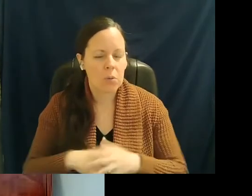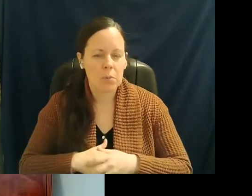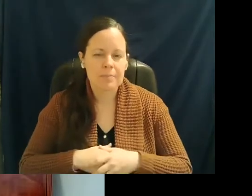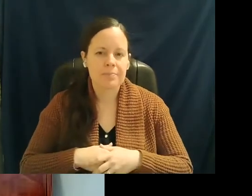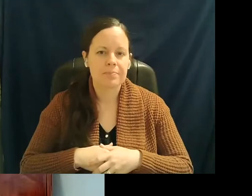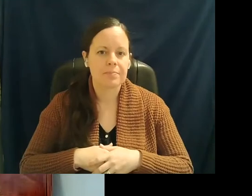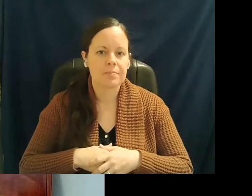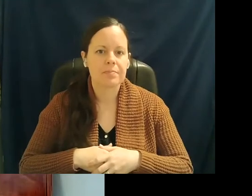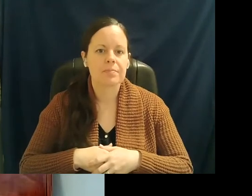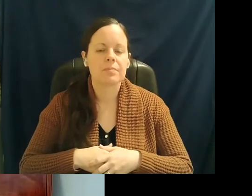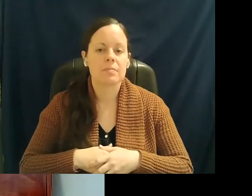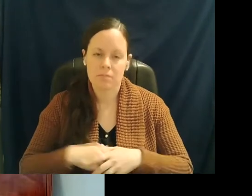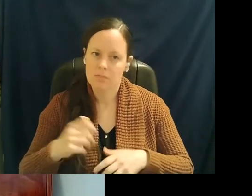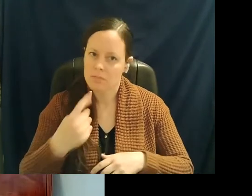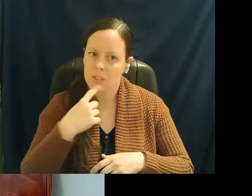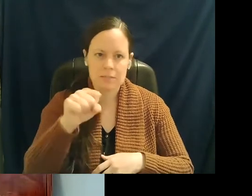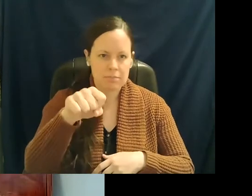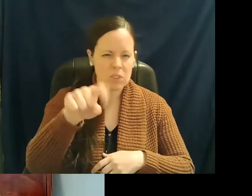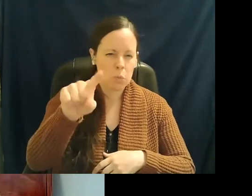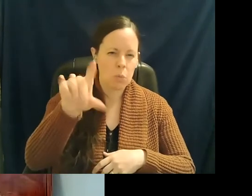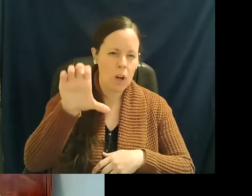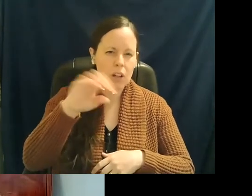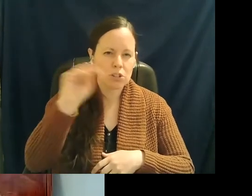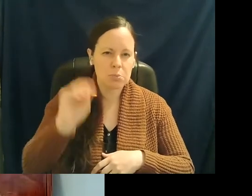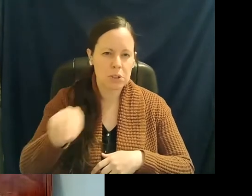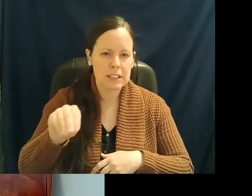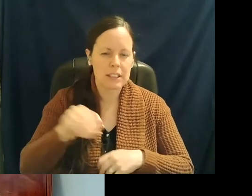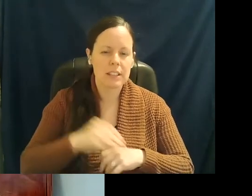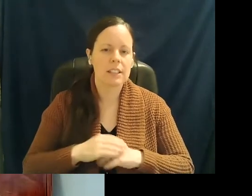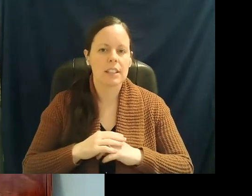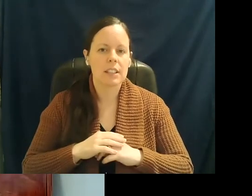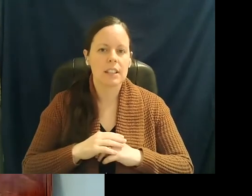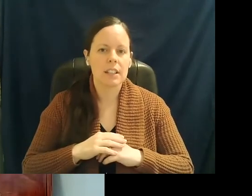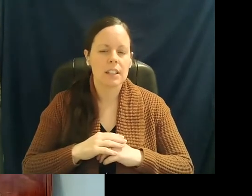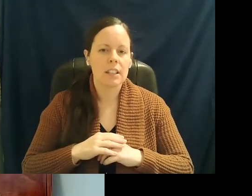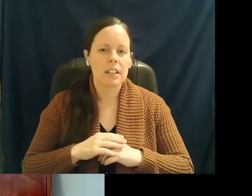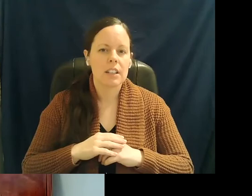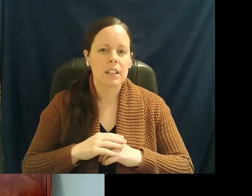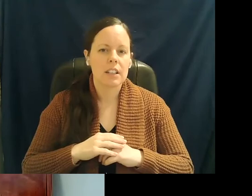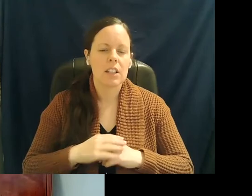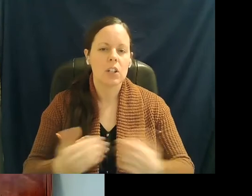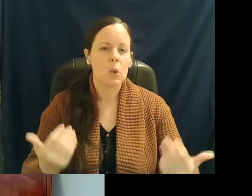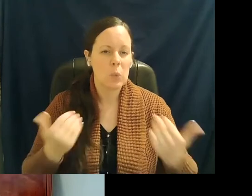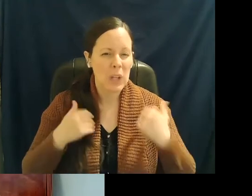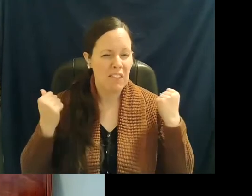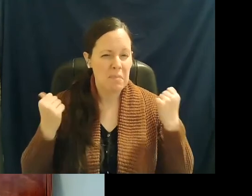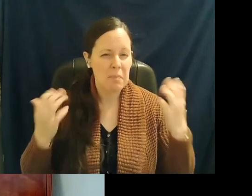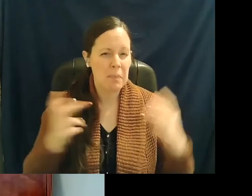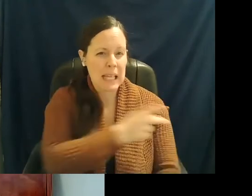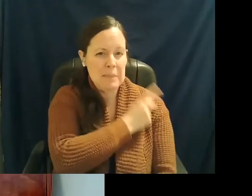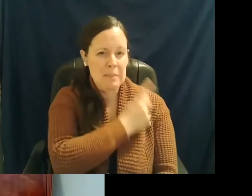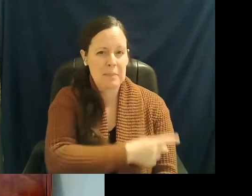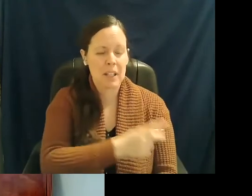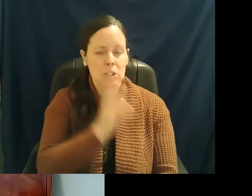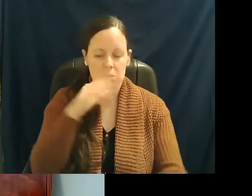I would say absolutely 100%. We have many patients that you'll walk in and you